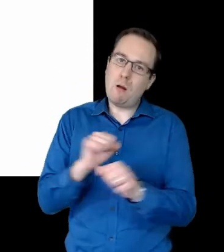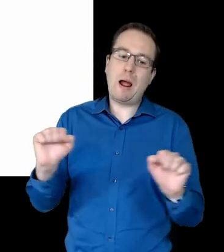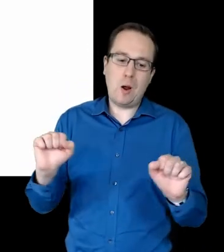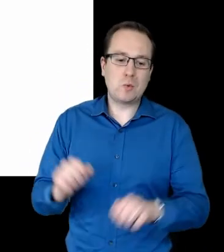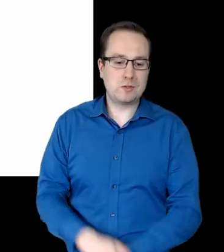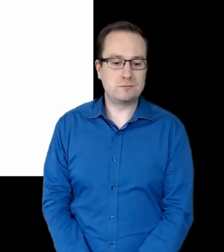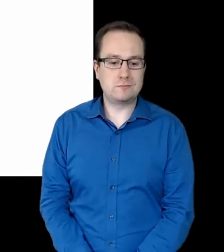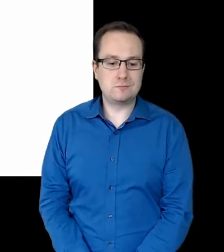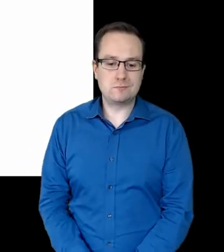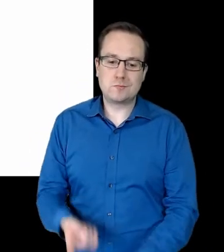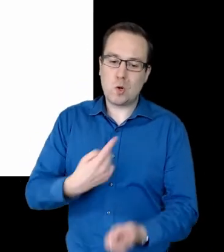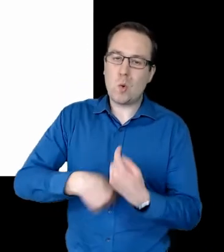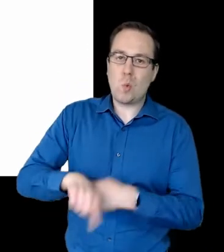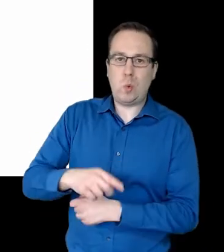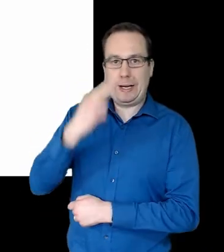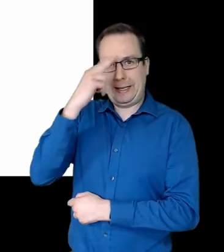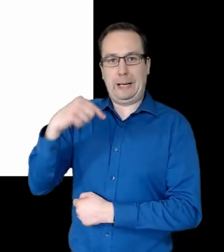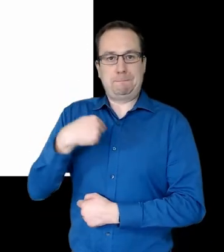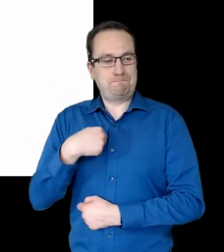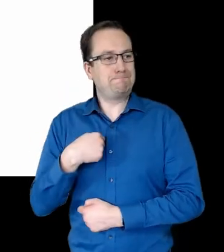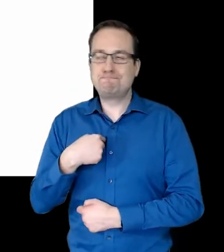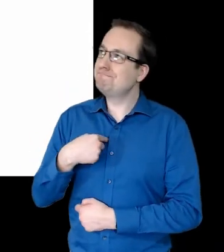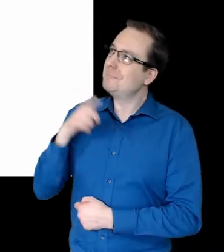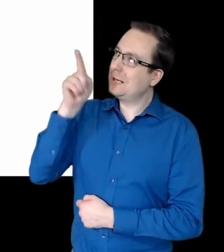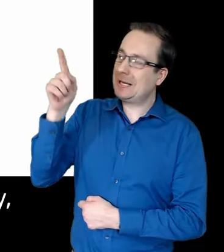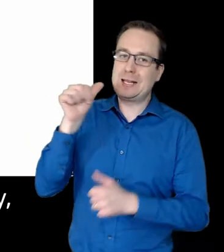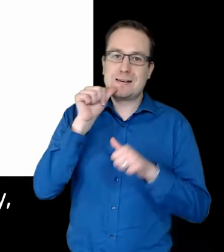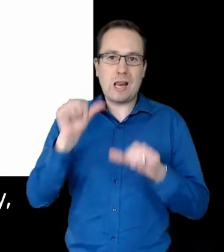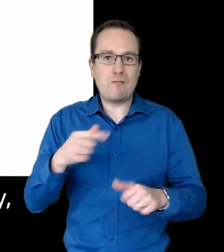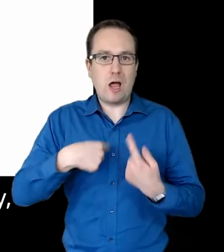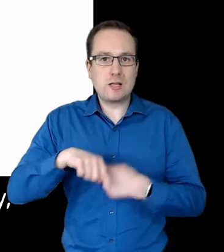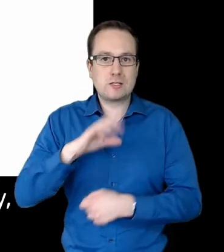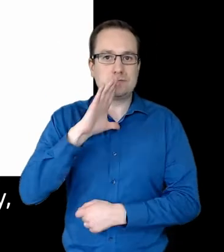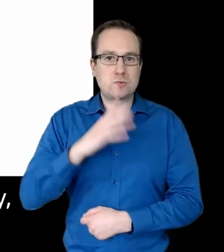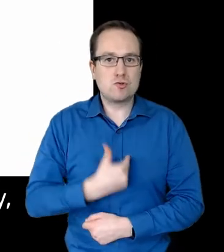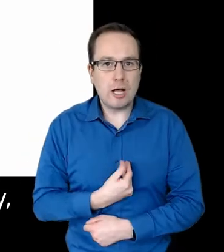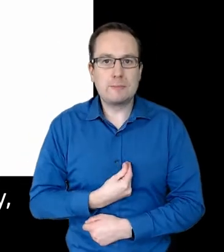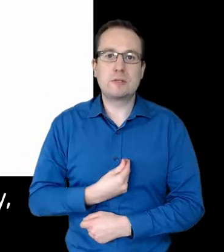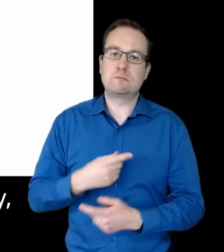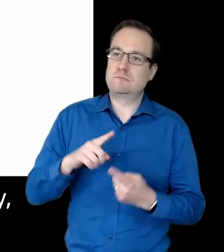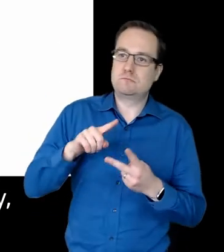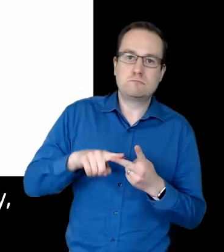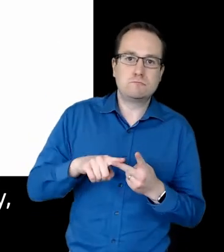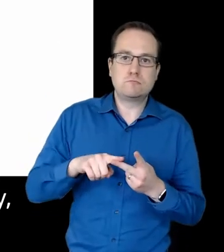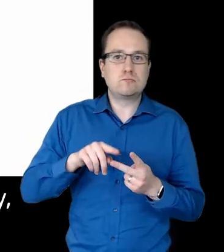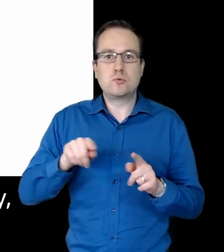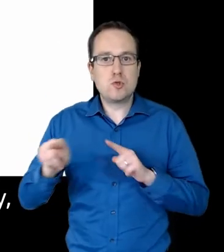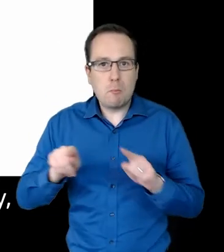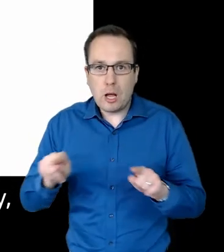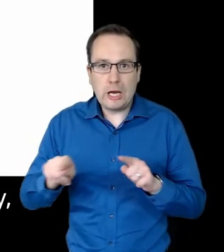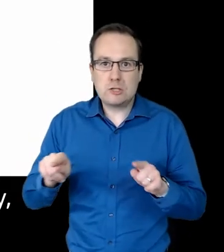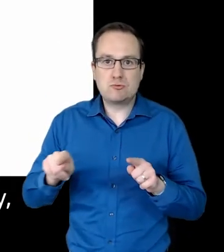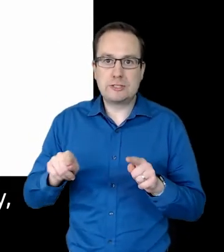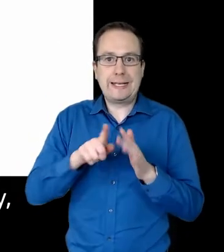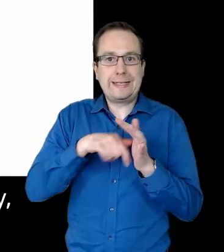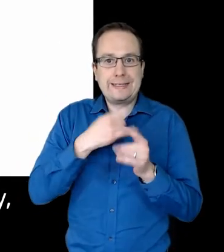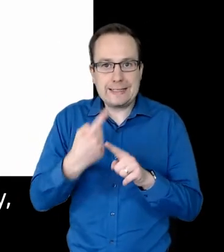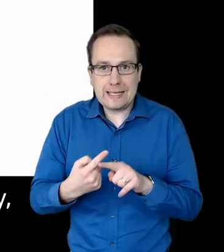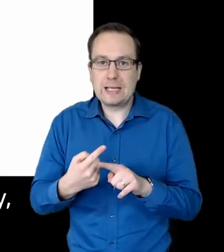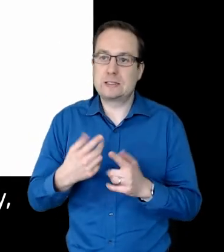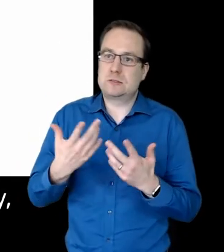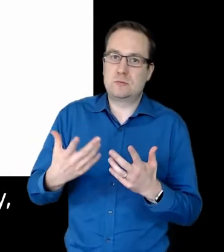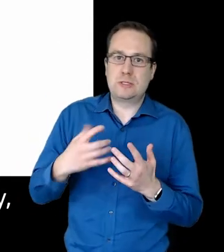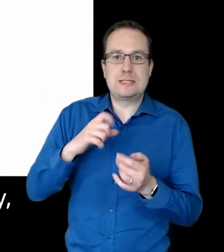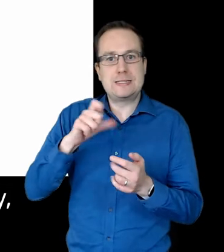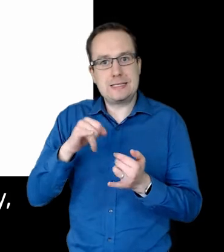We name ourselves as God's beloved. Trans, non-binary, intersex, cisgender,